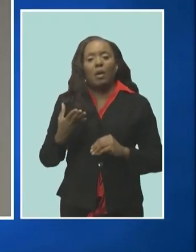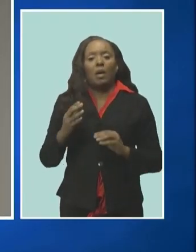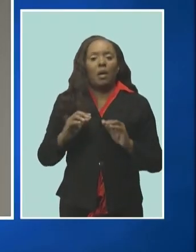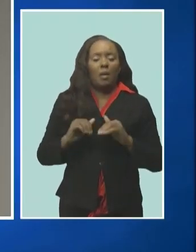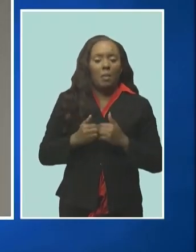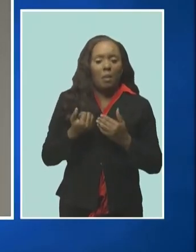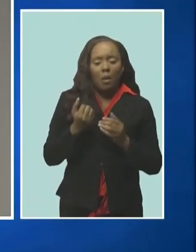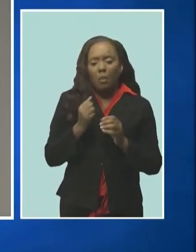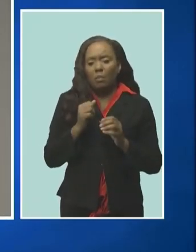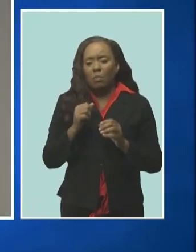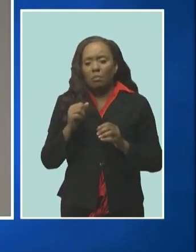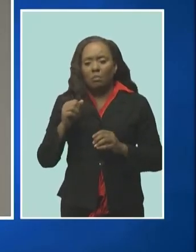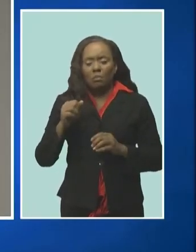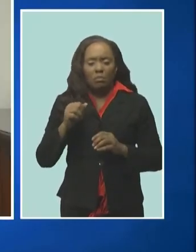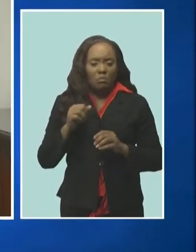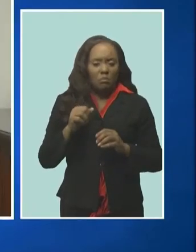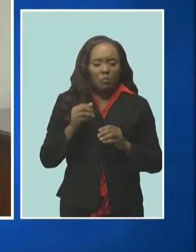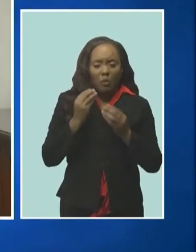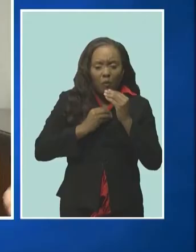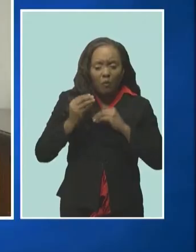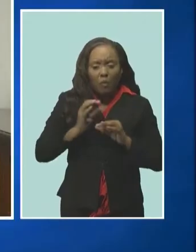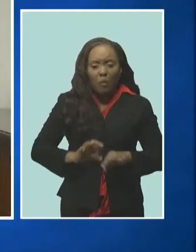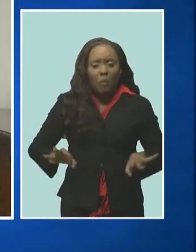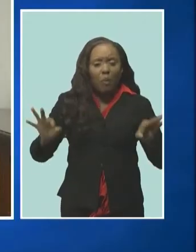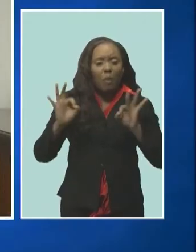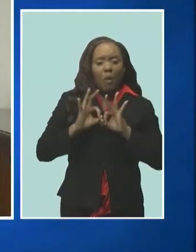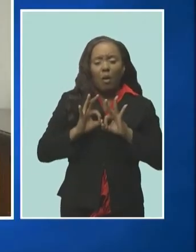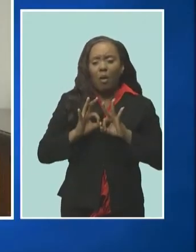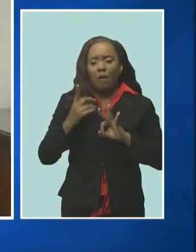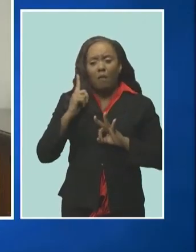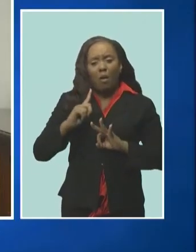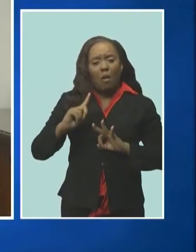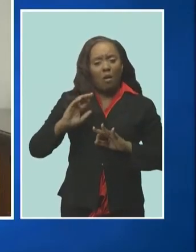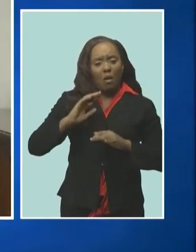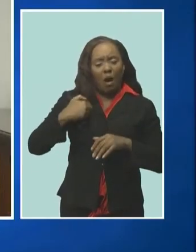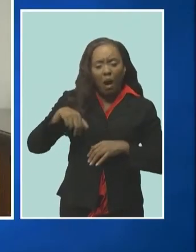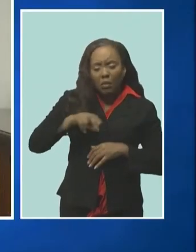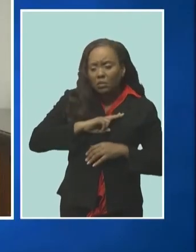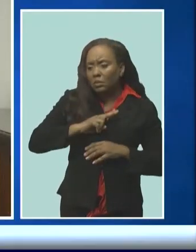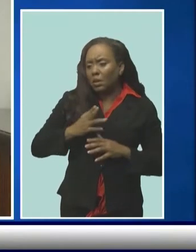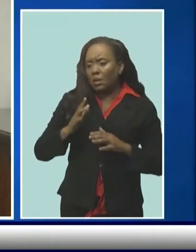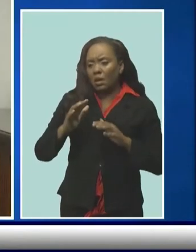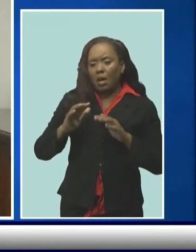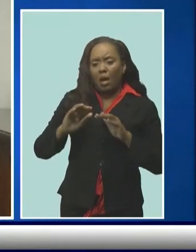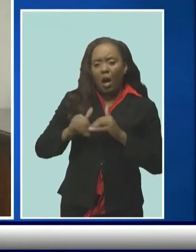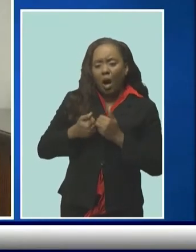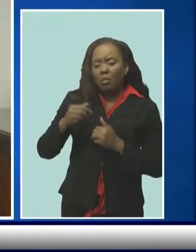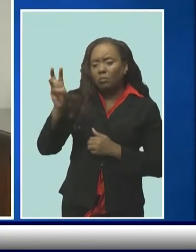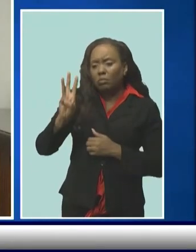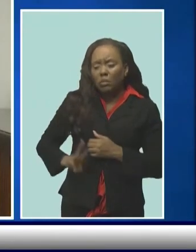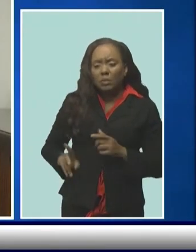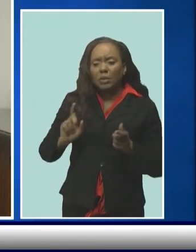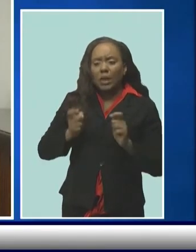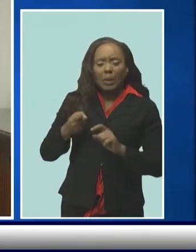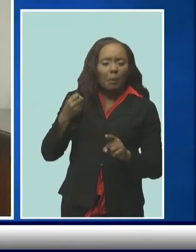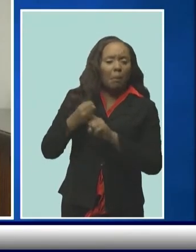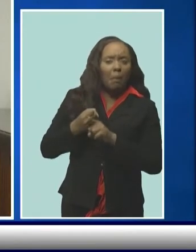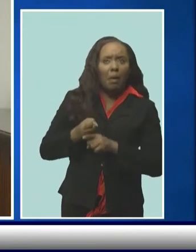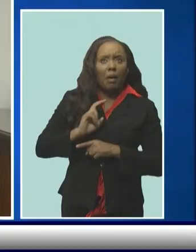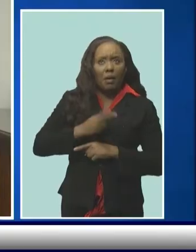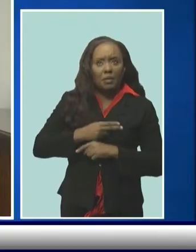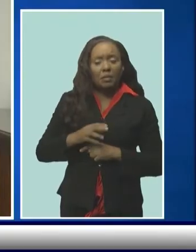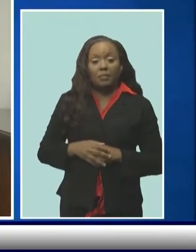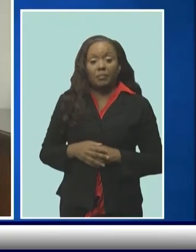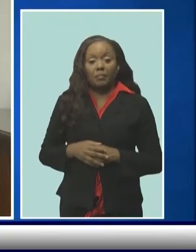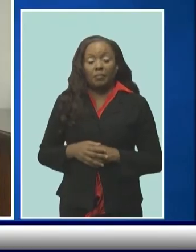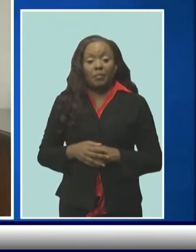and climate change you will probably be safer i can't